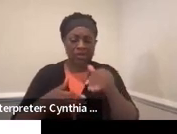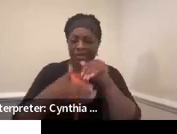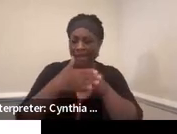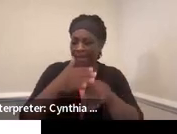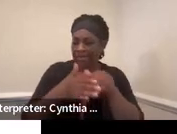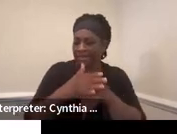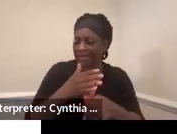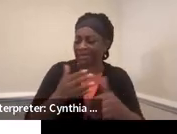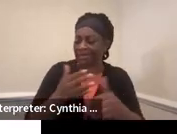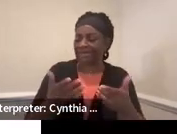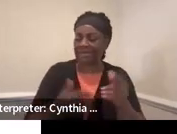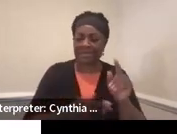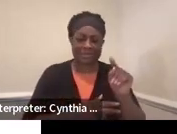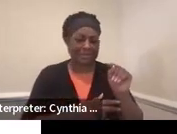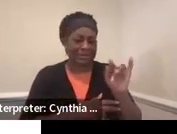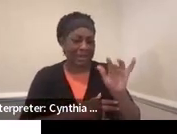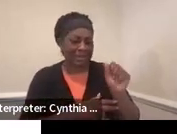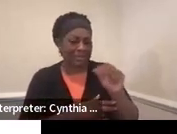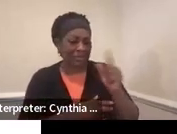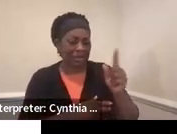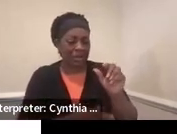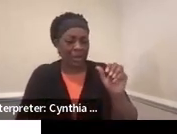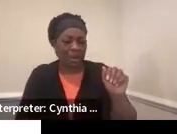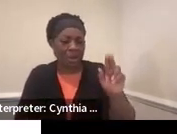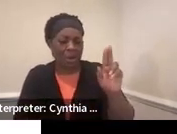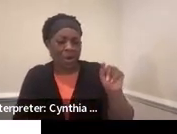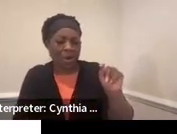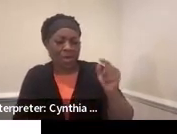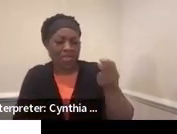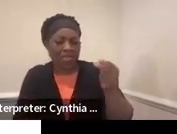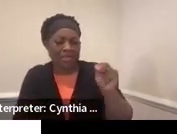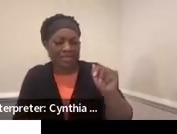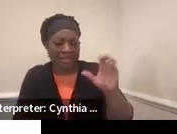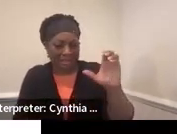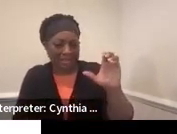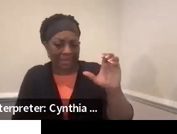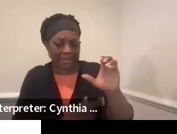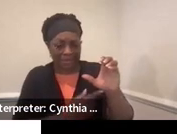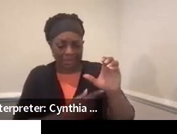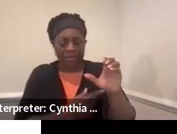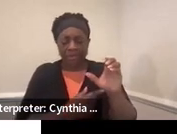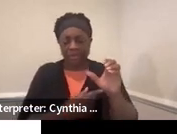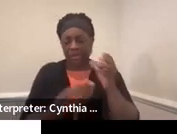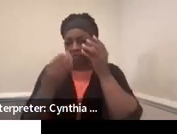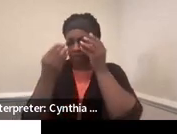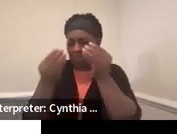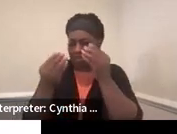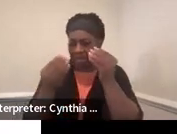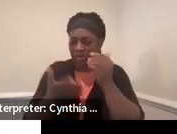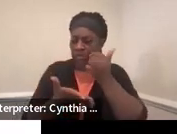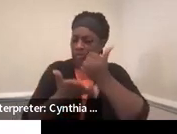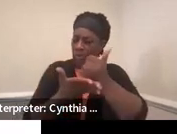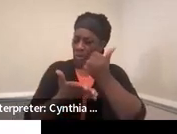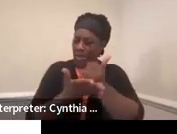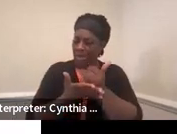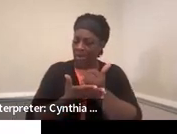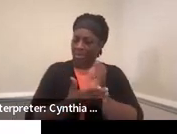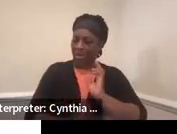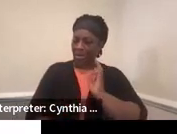authentic information to help us